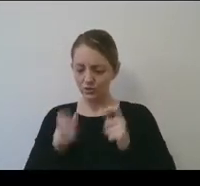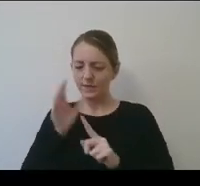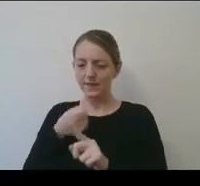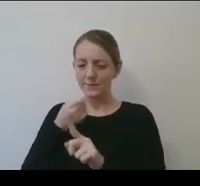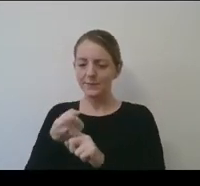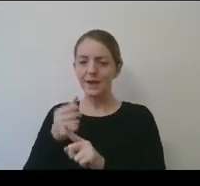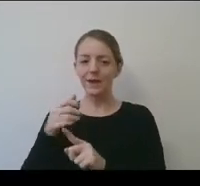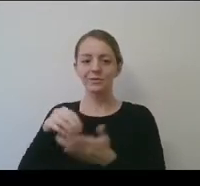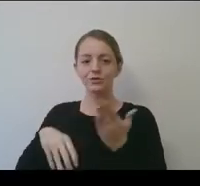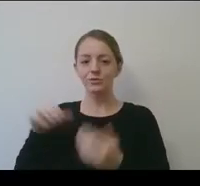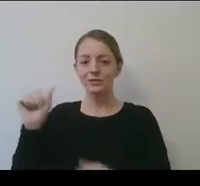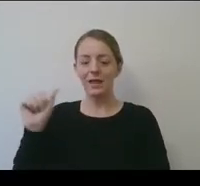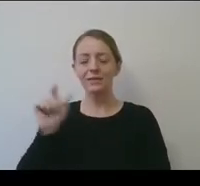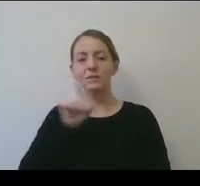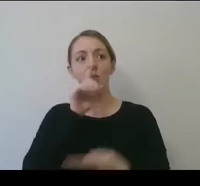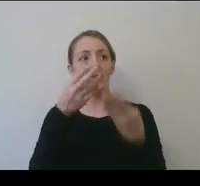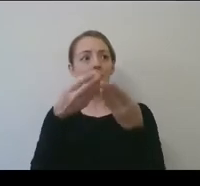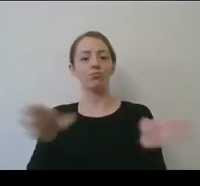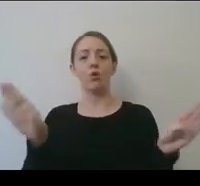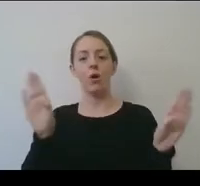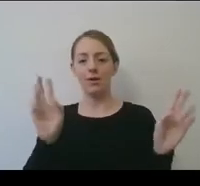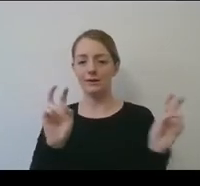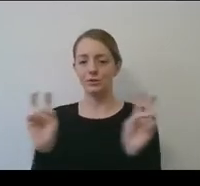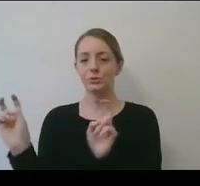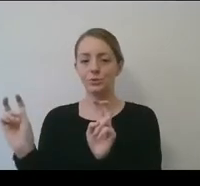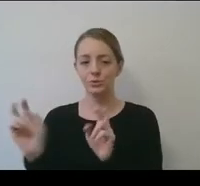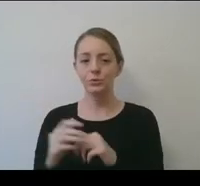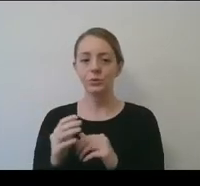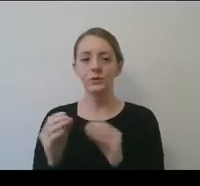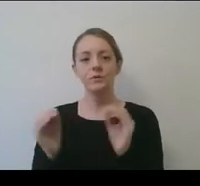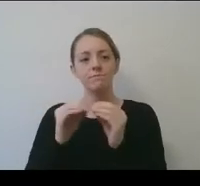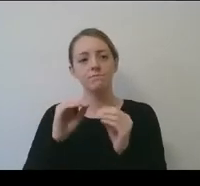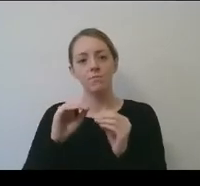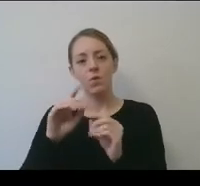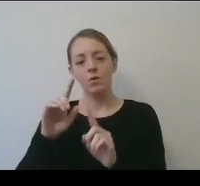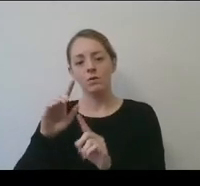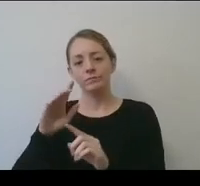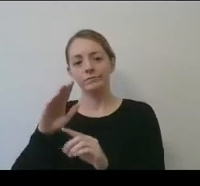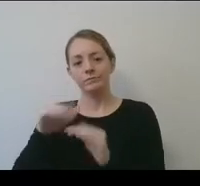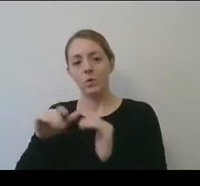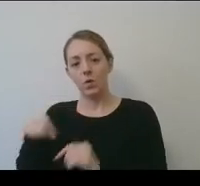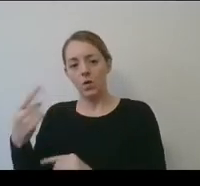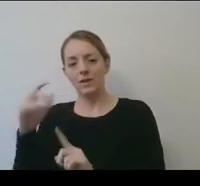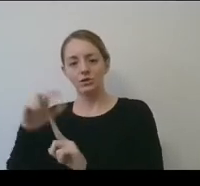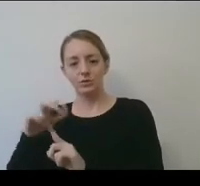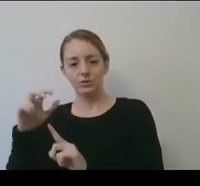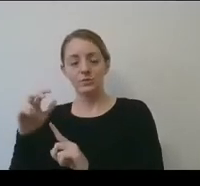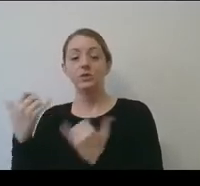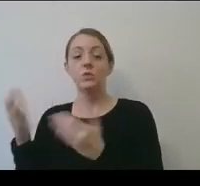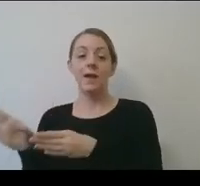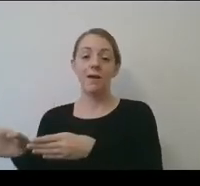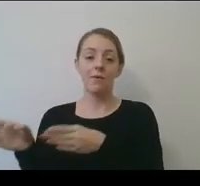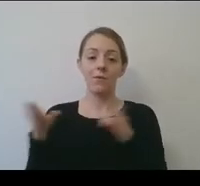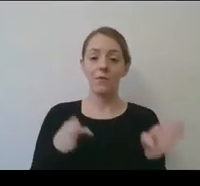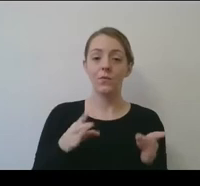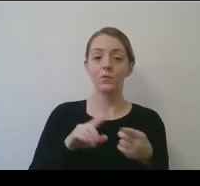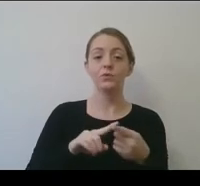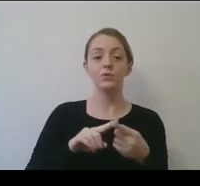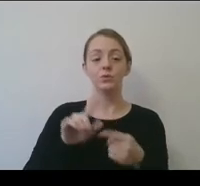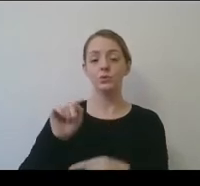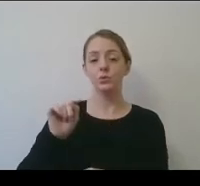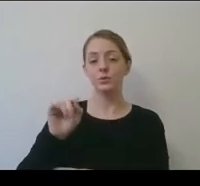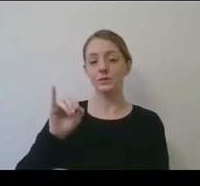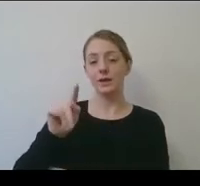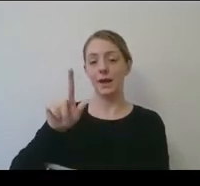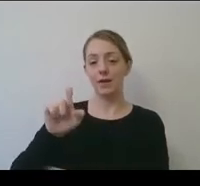issue, broader than just our championships. I'll now switch gears and turn to Title IX's 50th